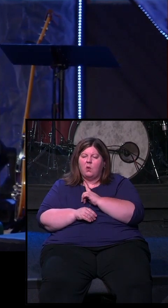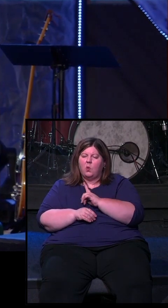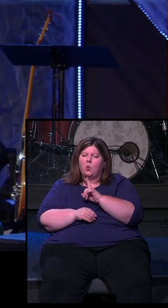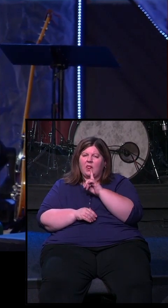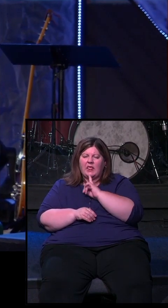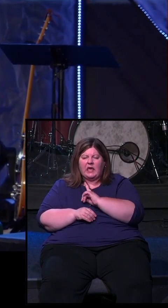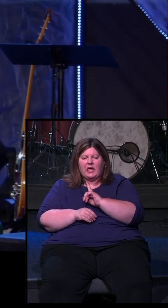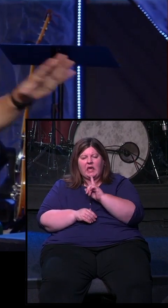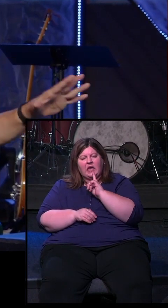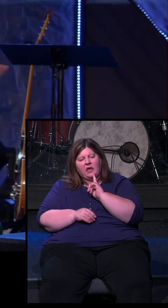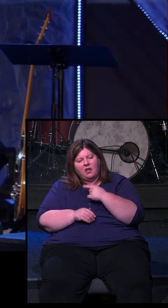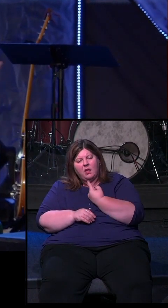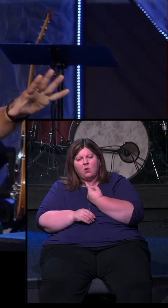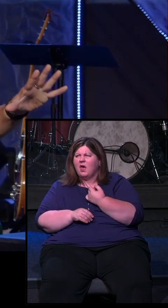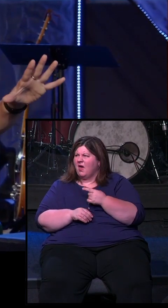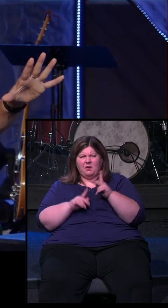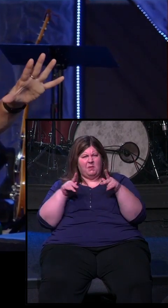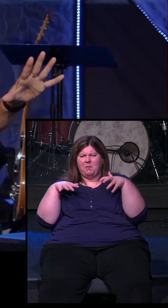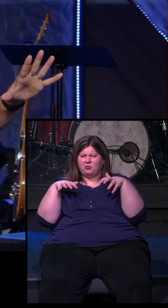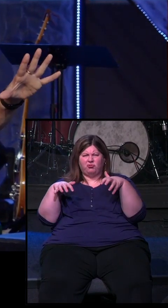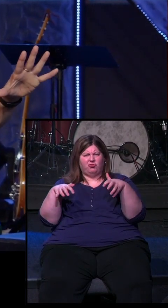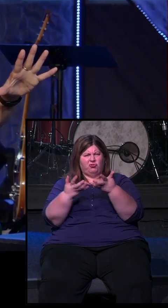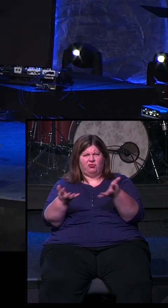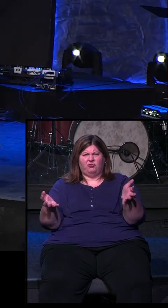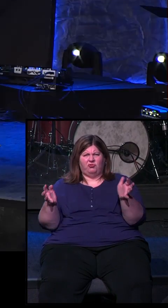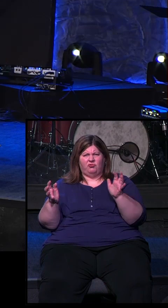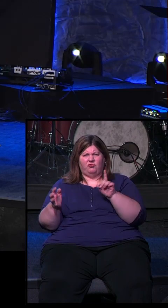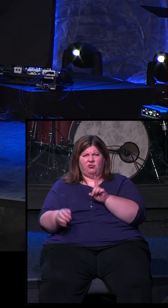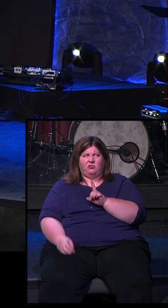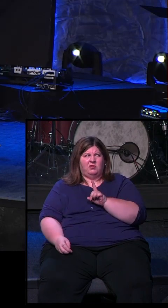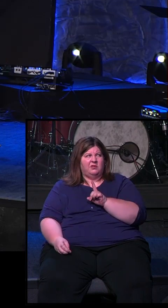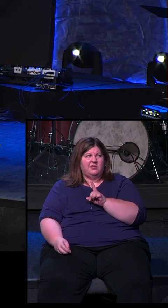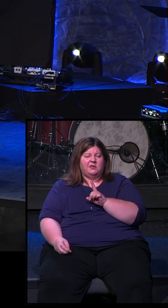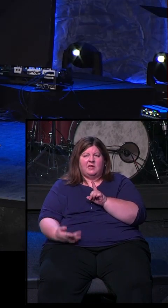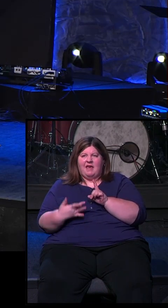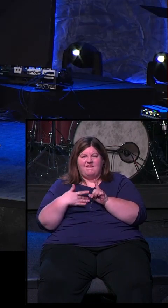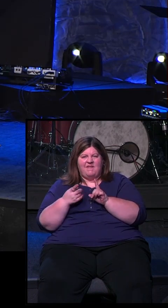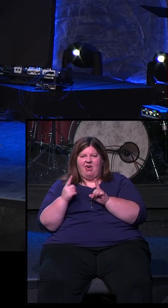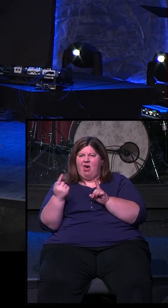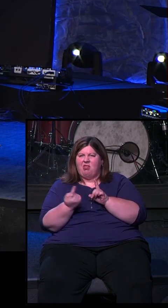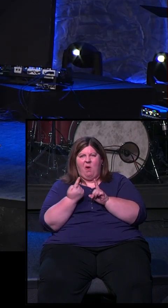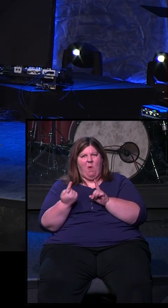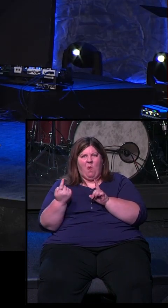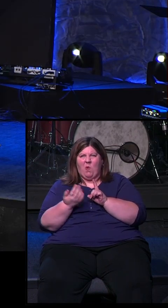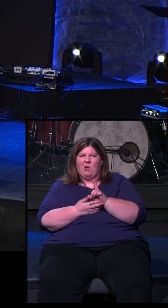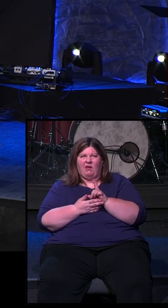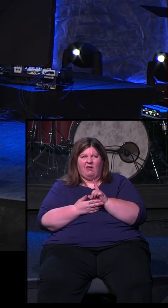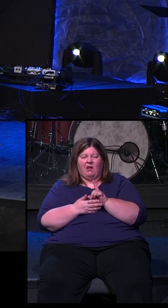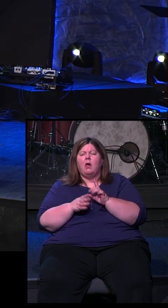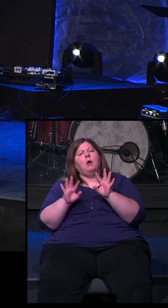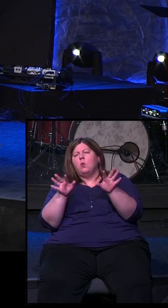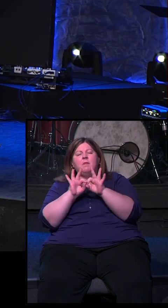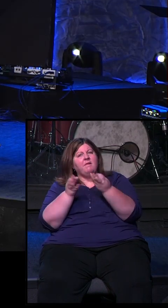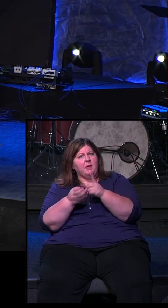life. I can be in a room full of people like this right now, and I feel utterly alone. I can have my family and my